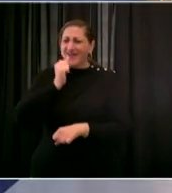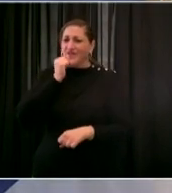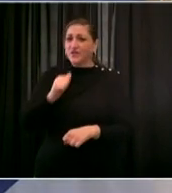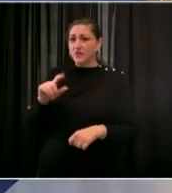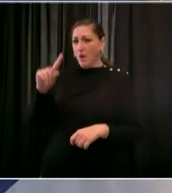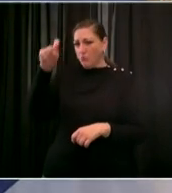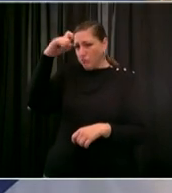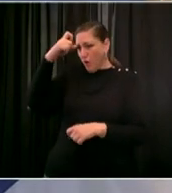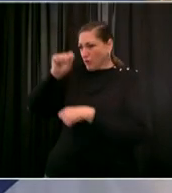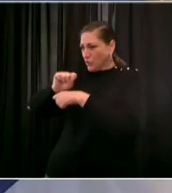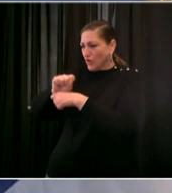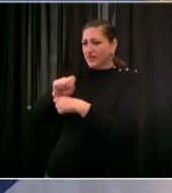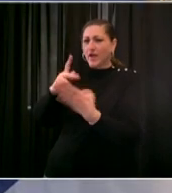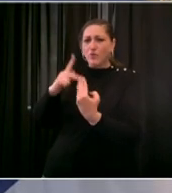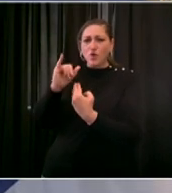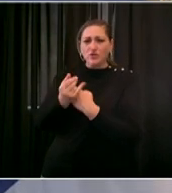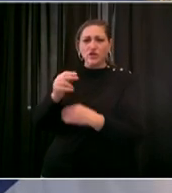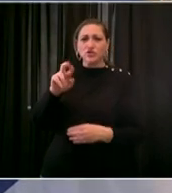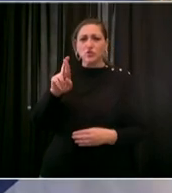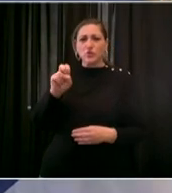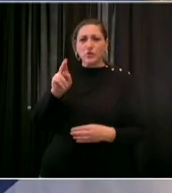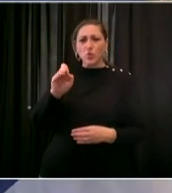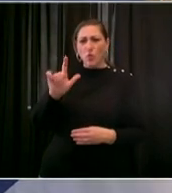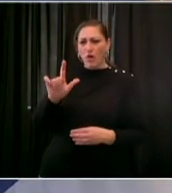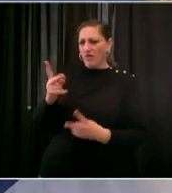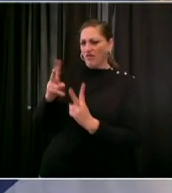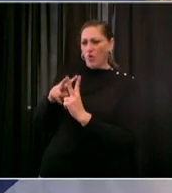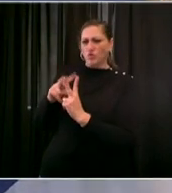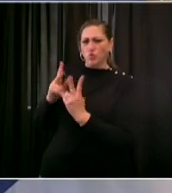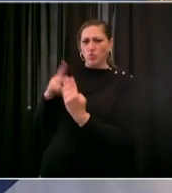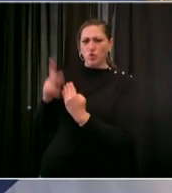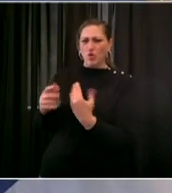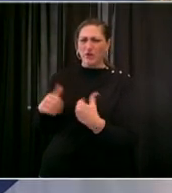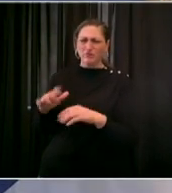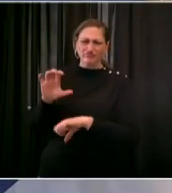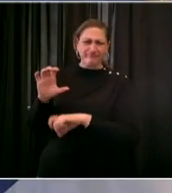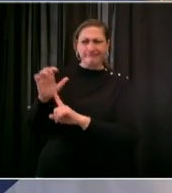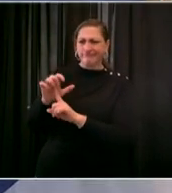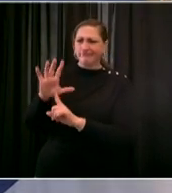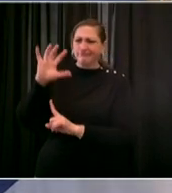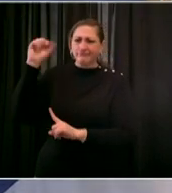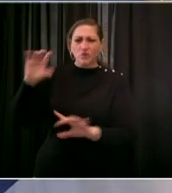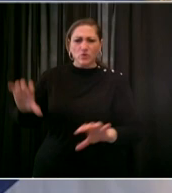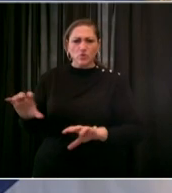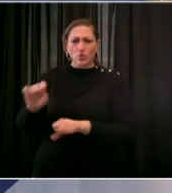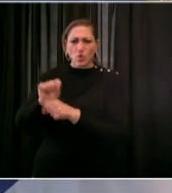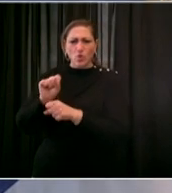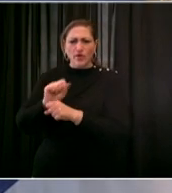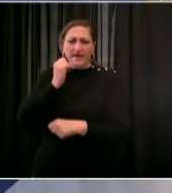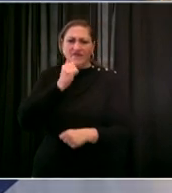and project renewal we'll be building out the coalition and urgent action from albany